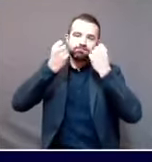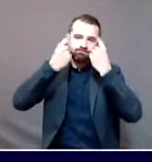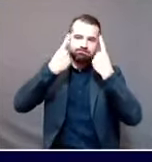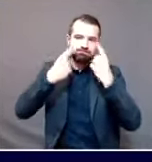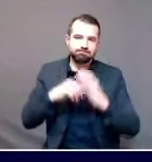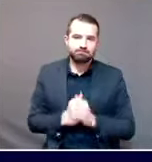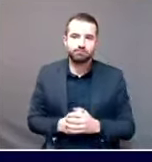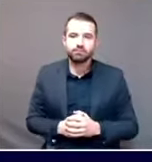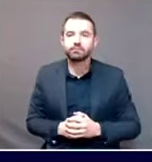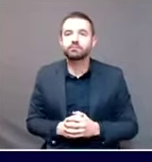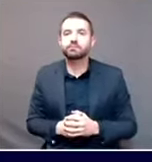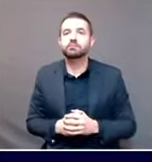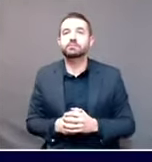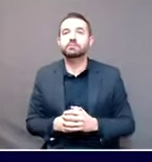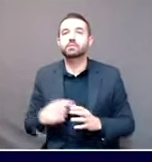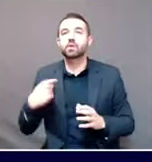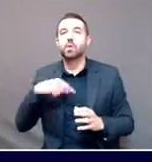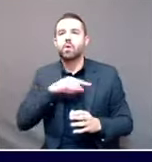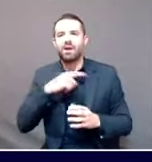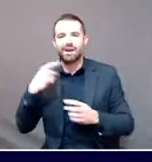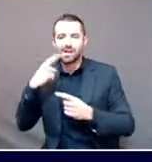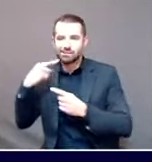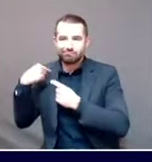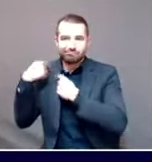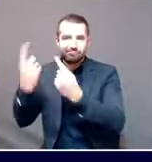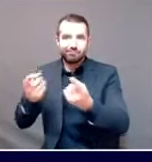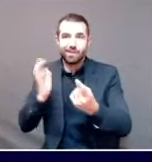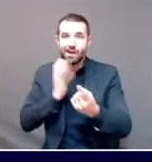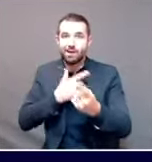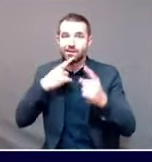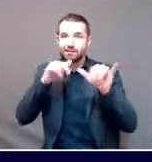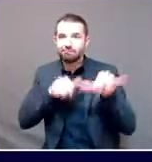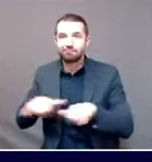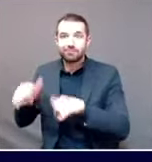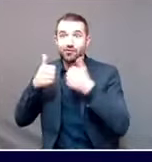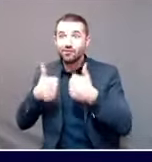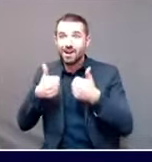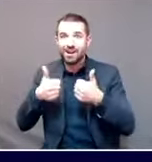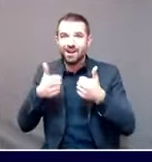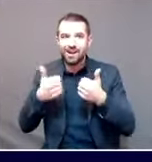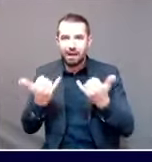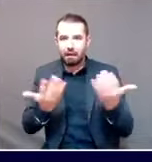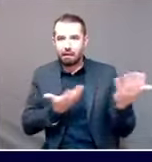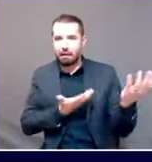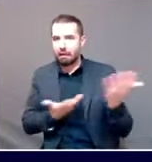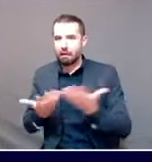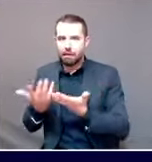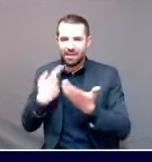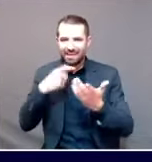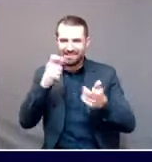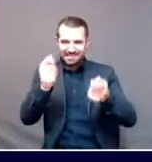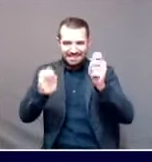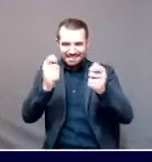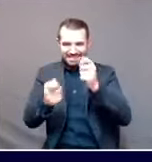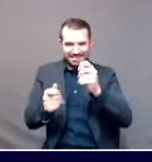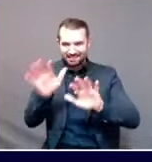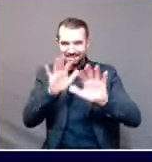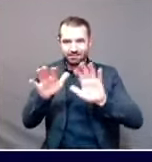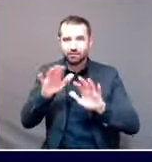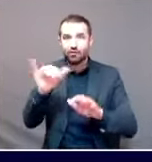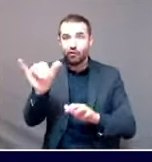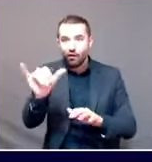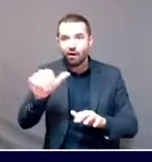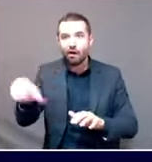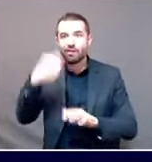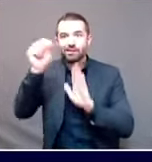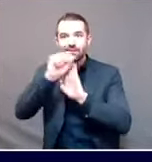They are sadly choices that some other states have had to confront as well. And, and we're working on that this weekend with